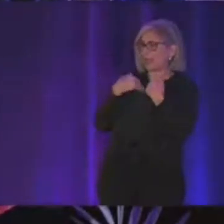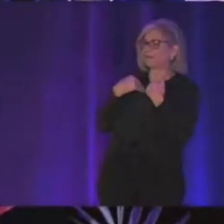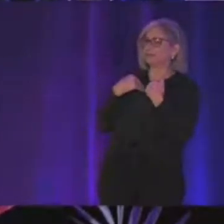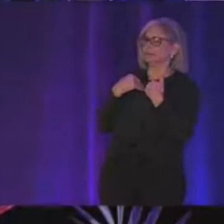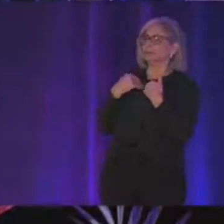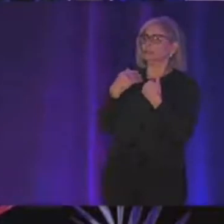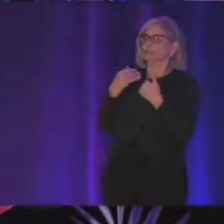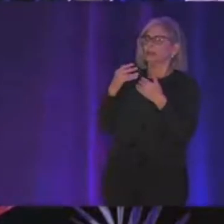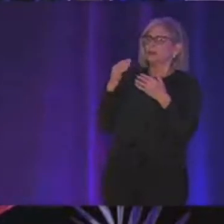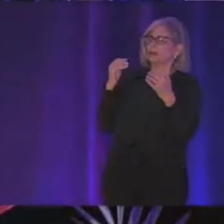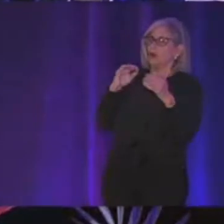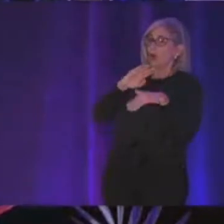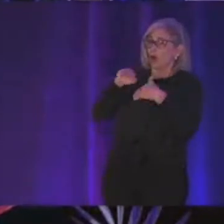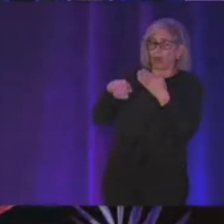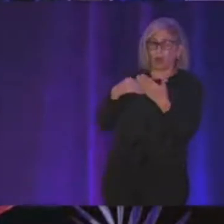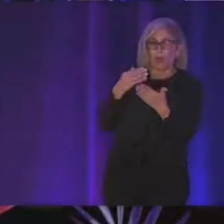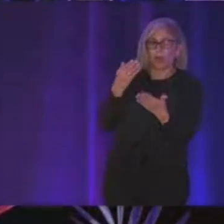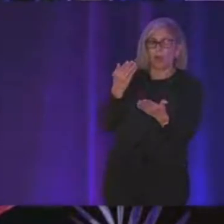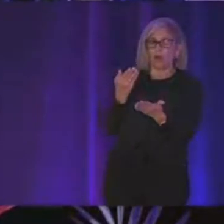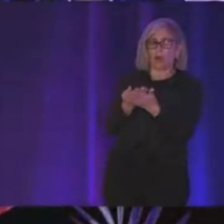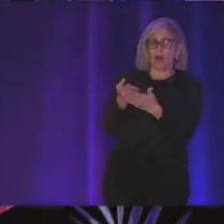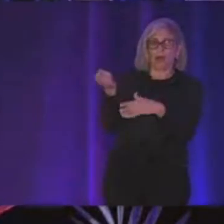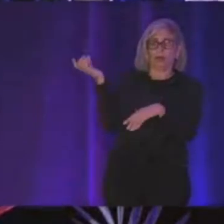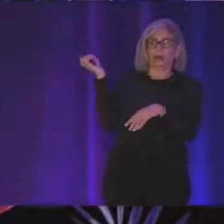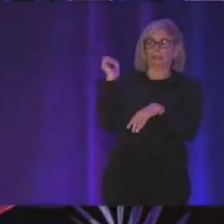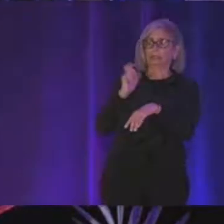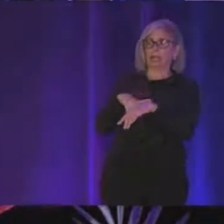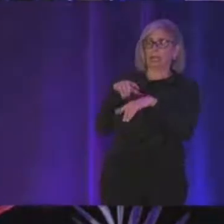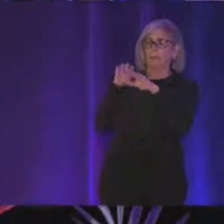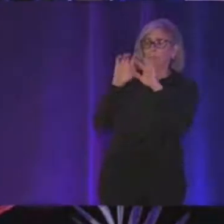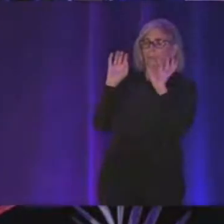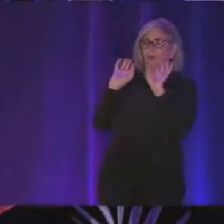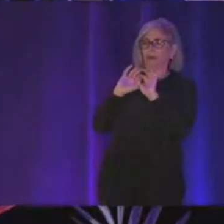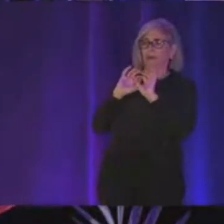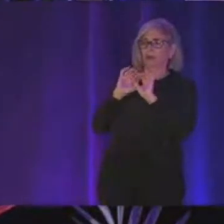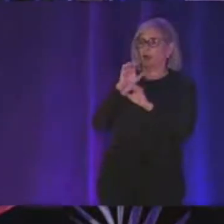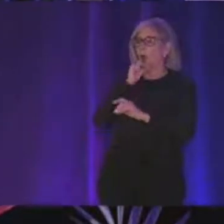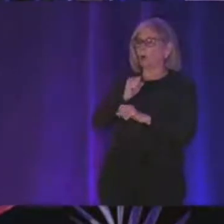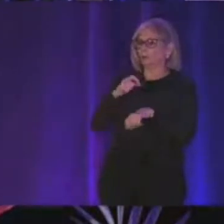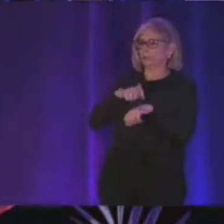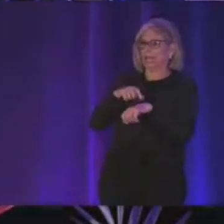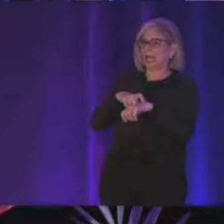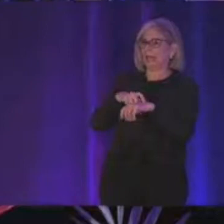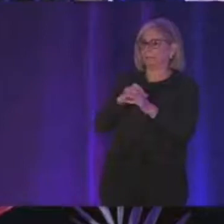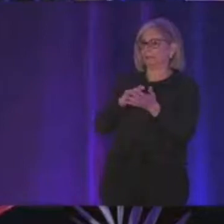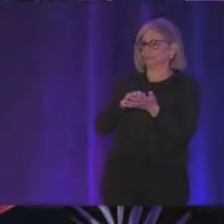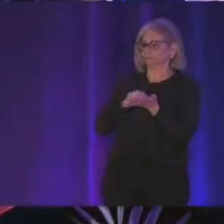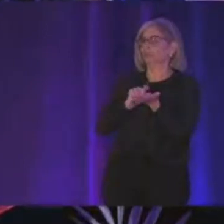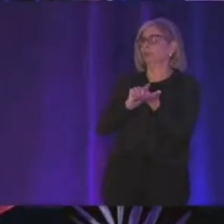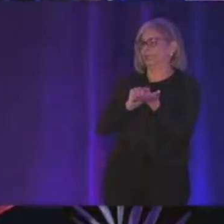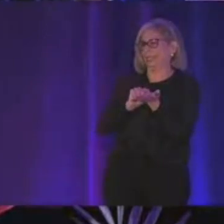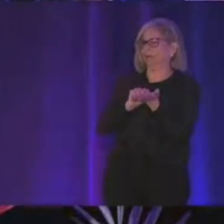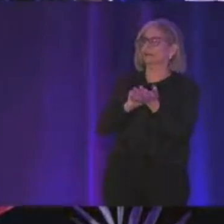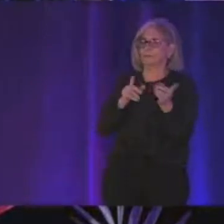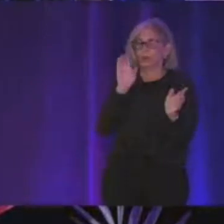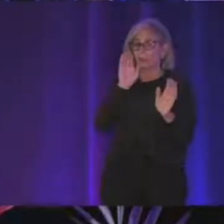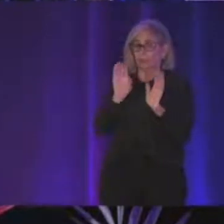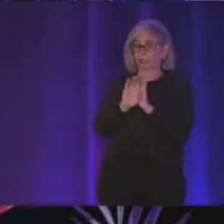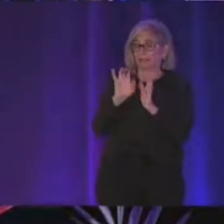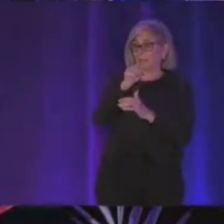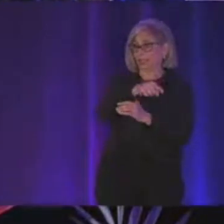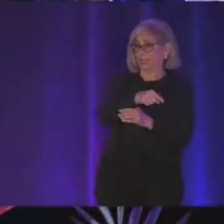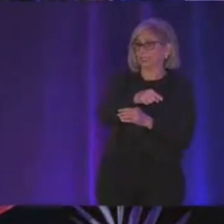other so like old time printers and everything but in practice if you're uh using like photograph uh of this